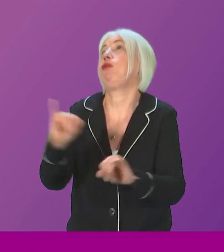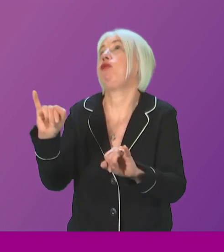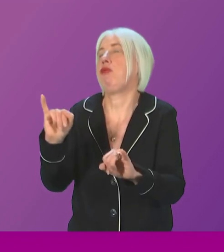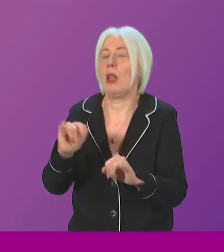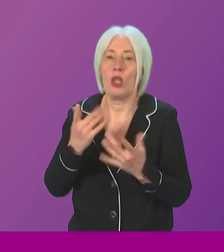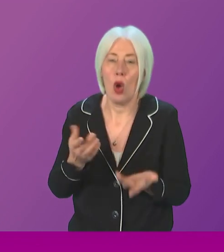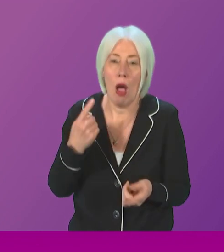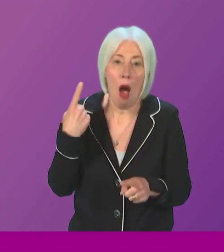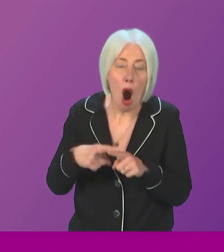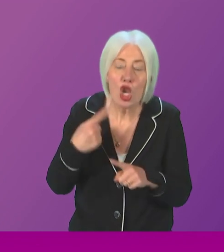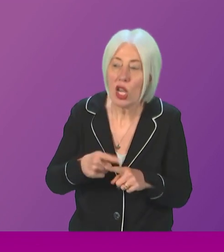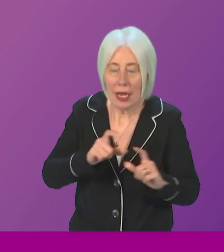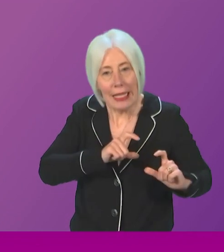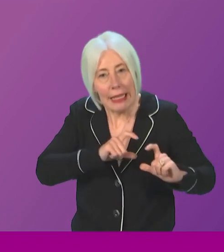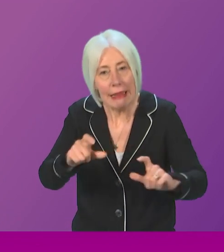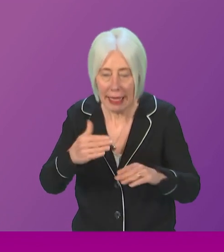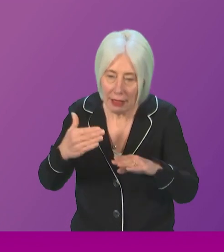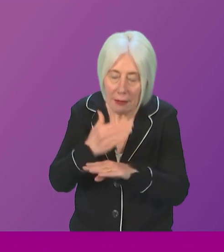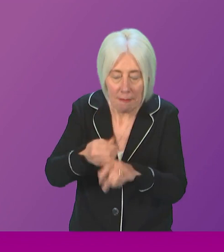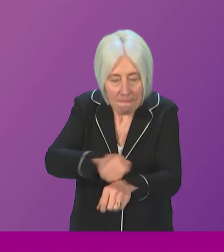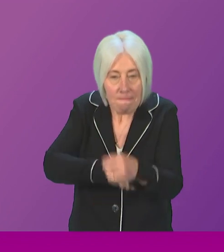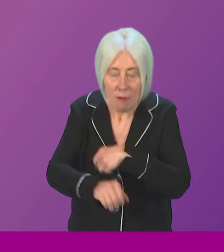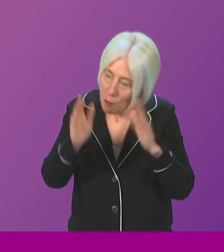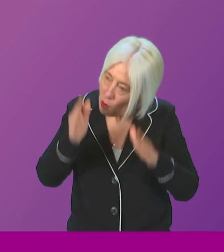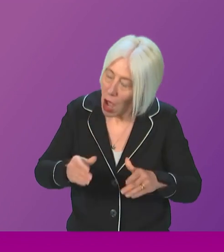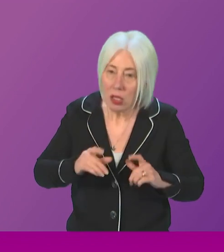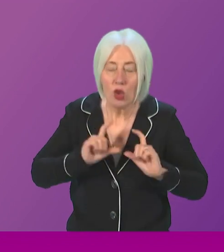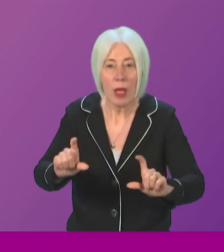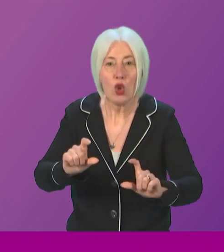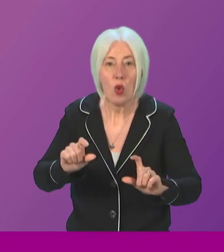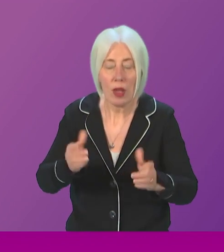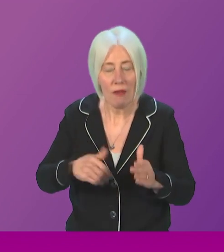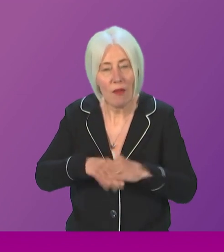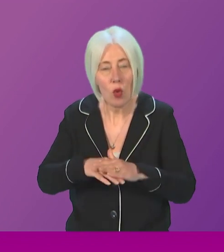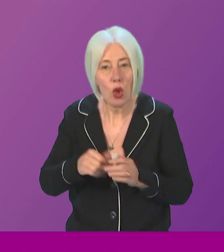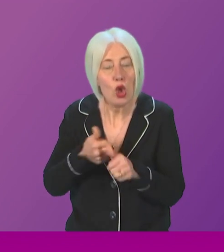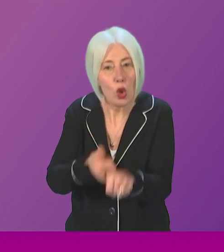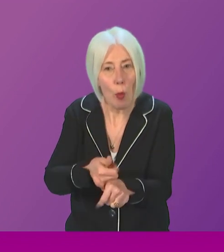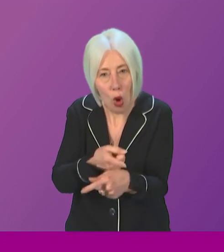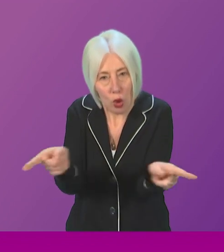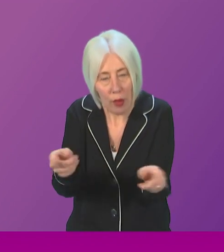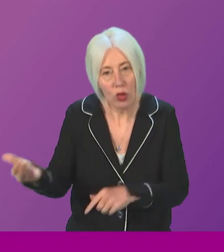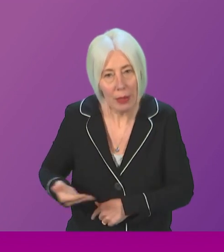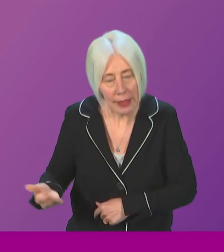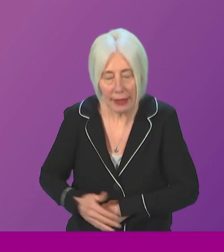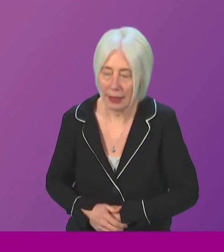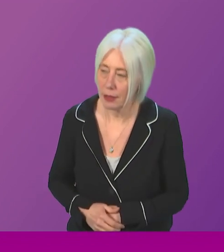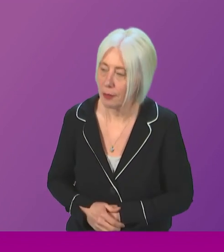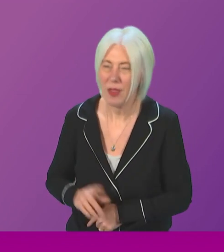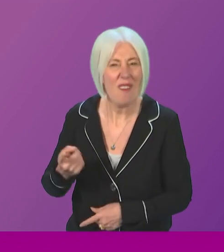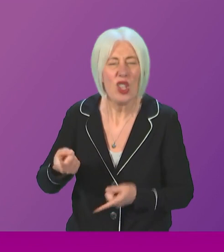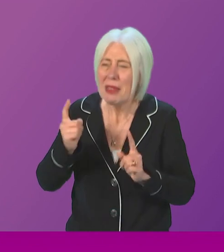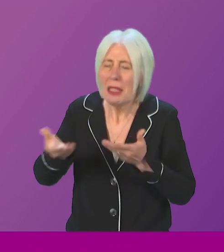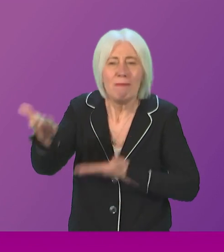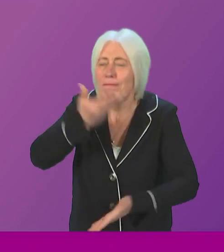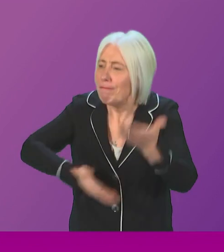urgent and sustained action is needed to maximise the support available to them. Can the First Minister say any more about